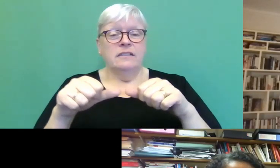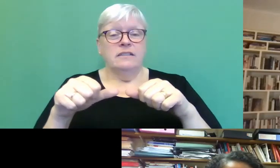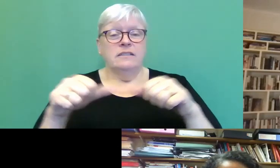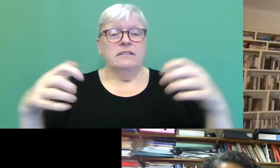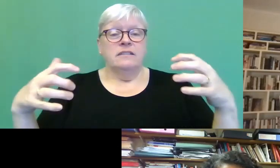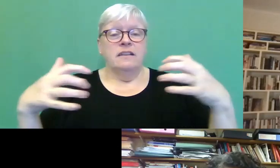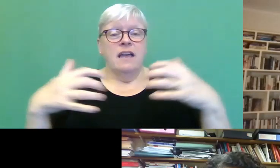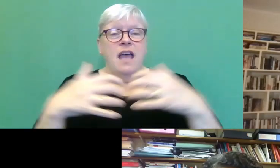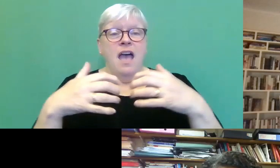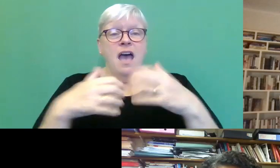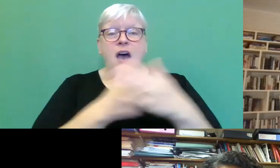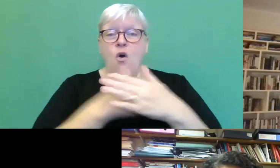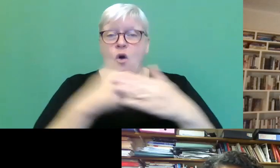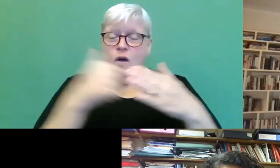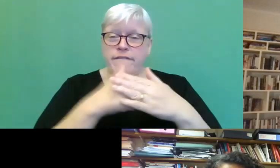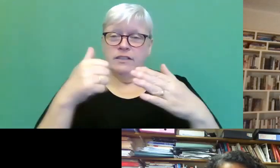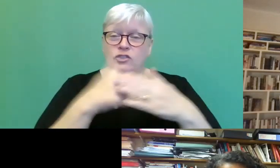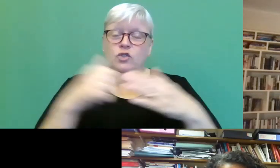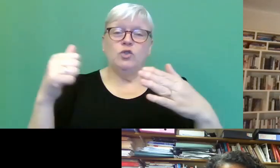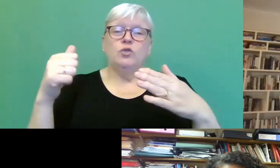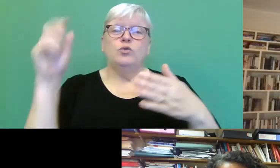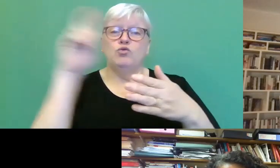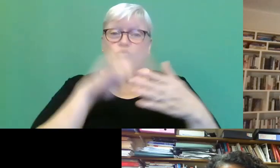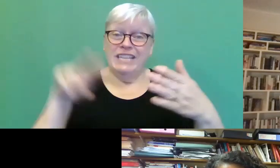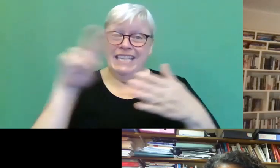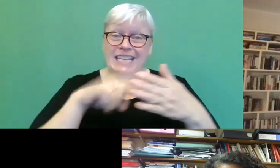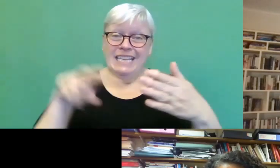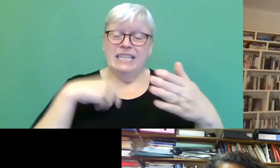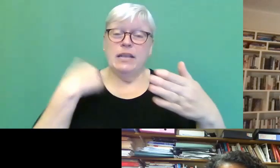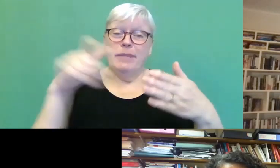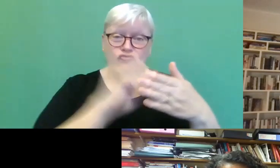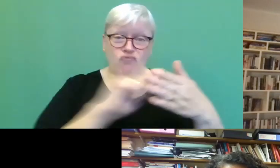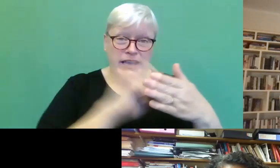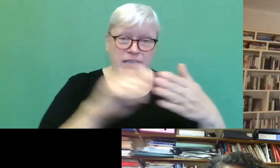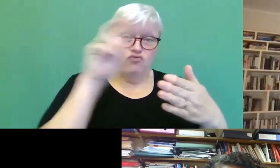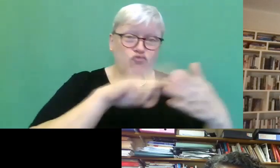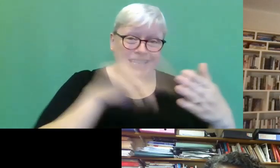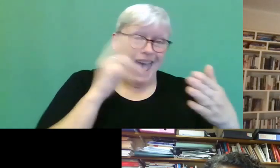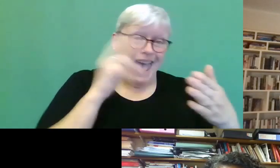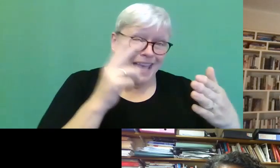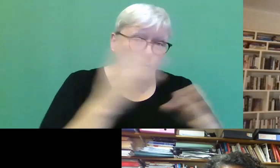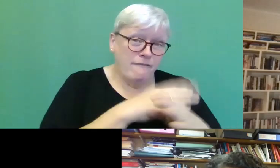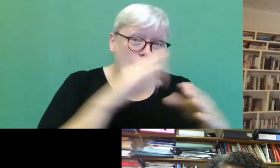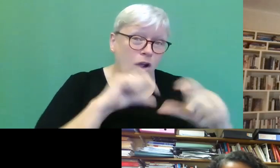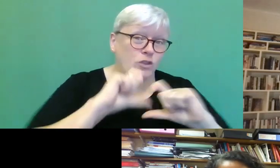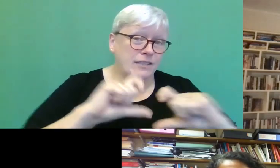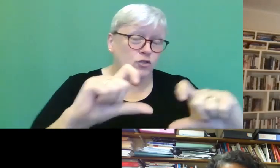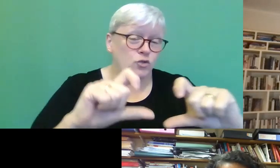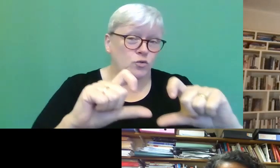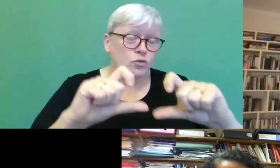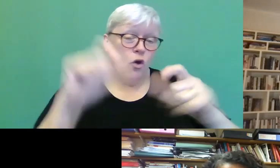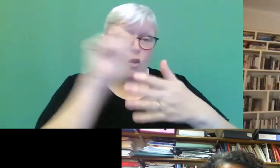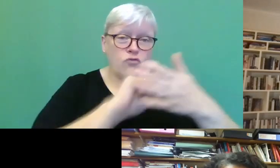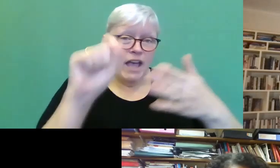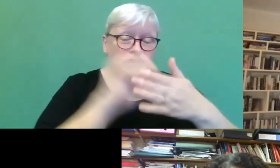how often do you like reread what you've written or when do you do that? Uh, how does that work? Um, would you just sort of write it all and